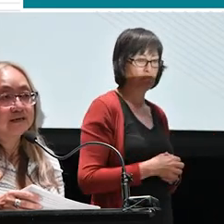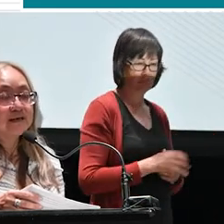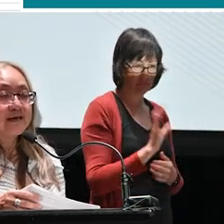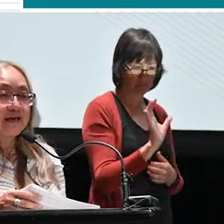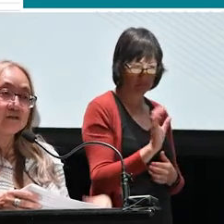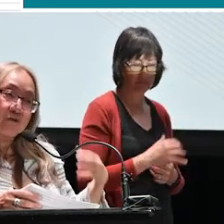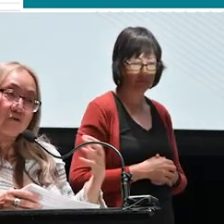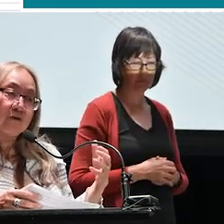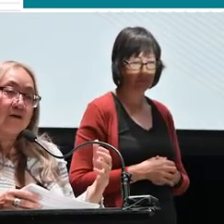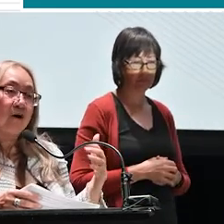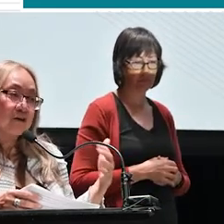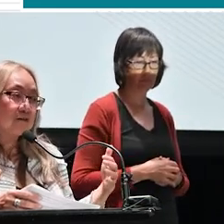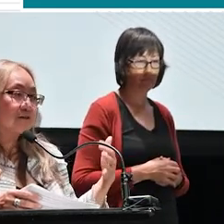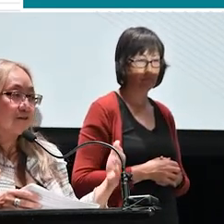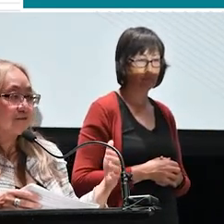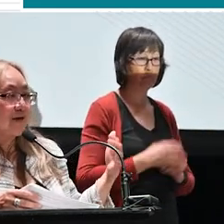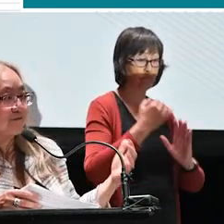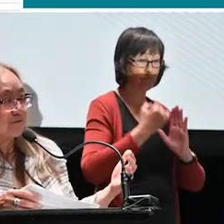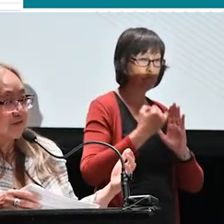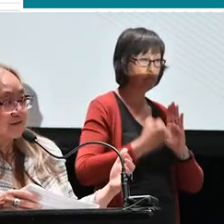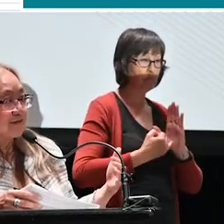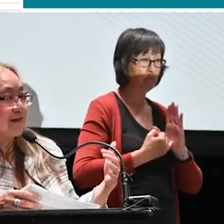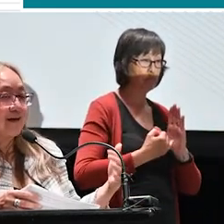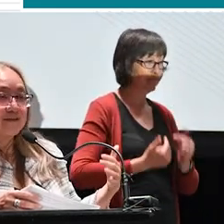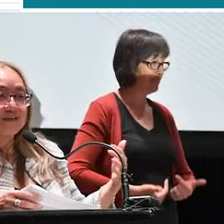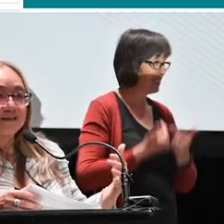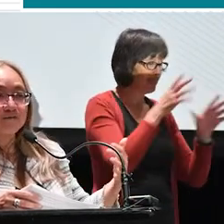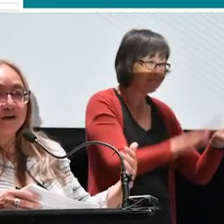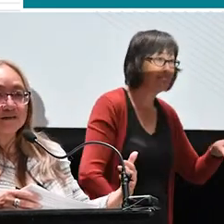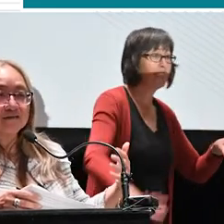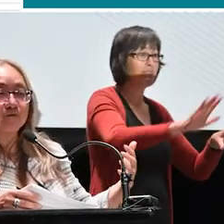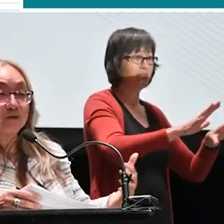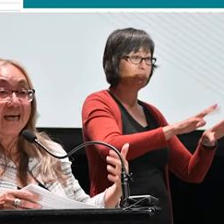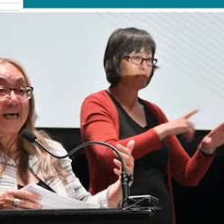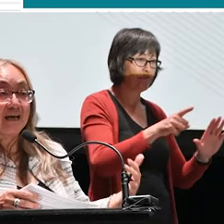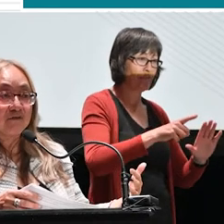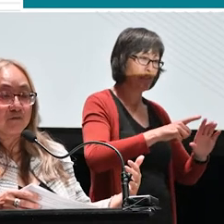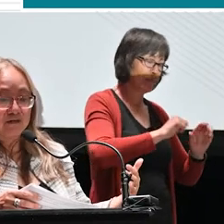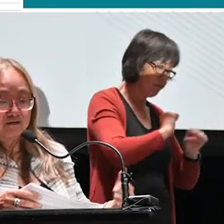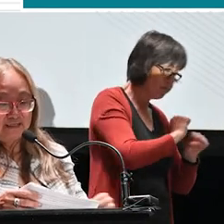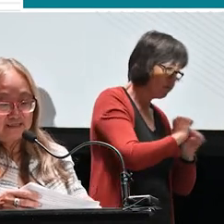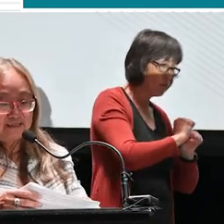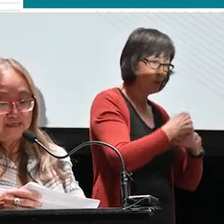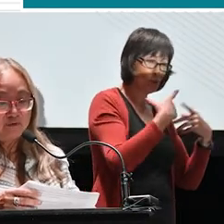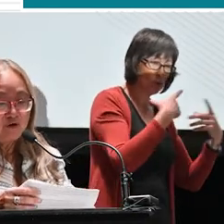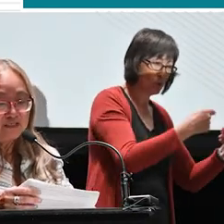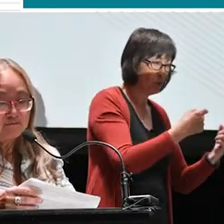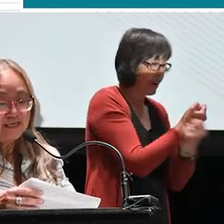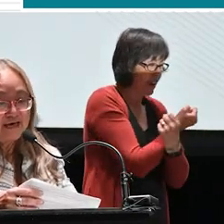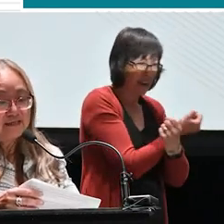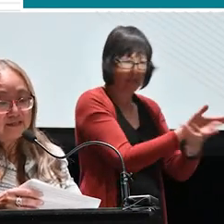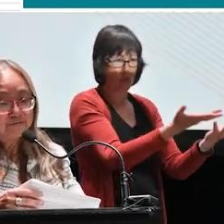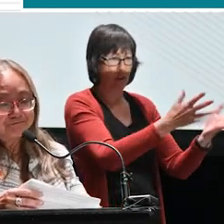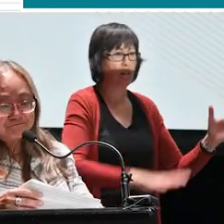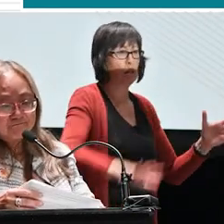the city. And so artists live everywhere. They undertake their practice and work everywhere in the city, and we wanted to